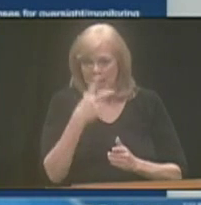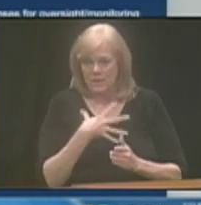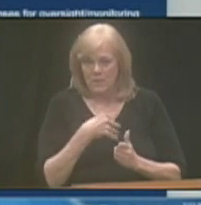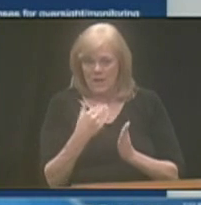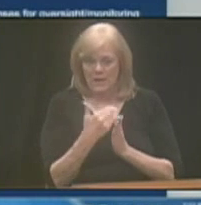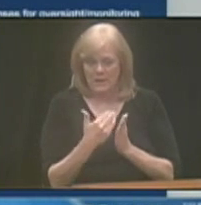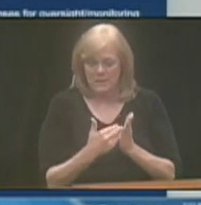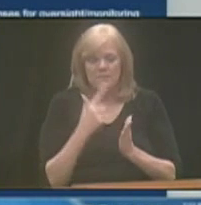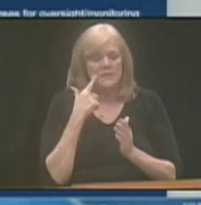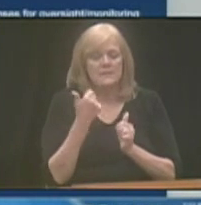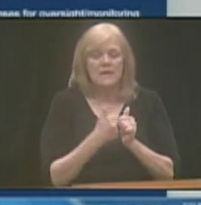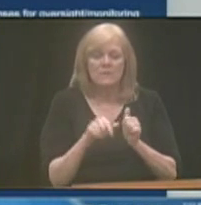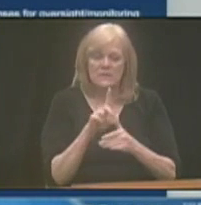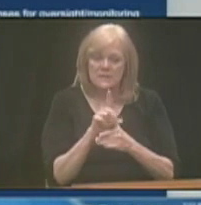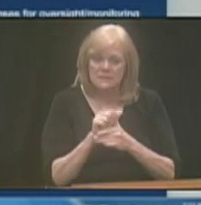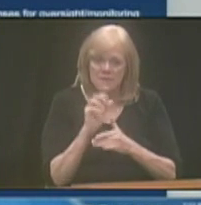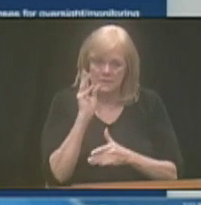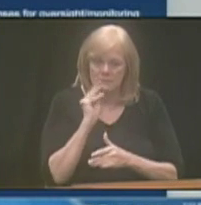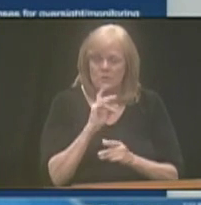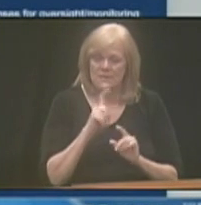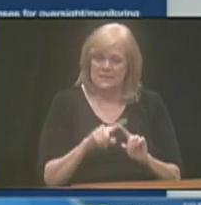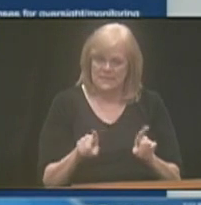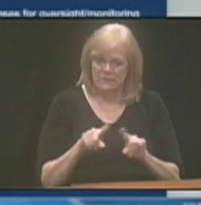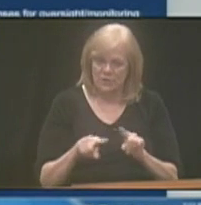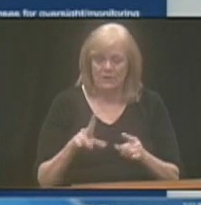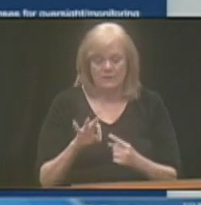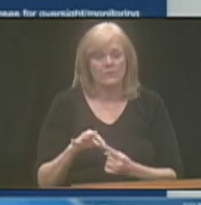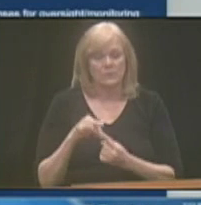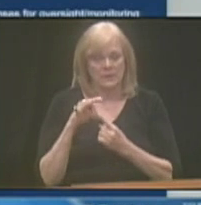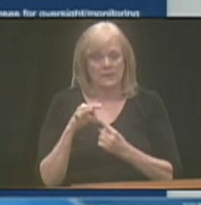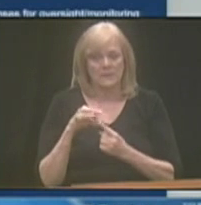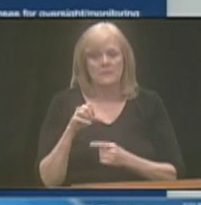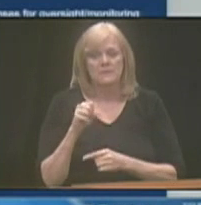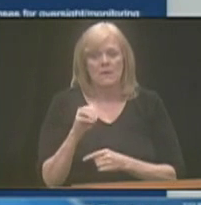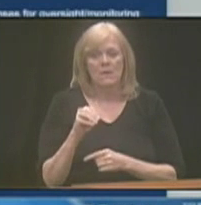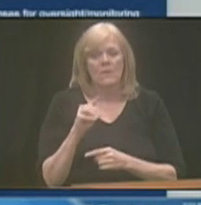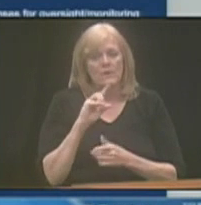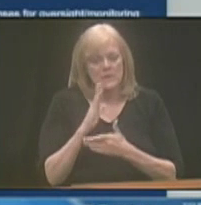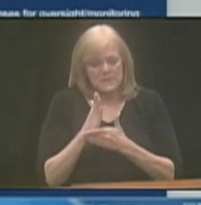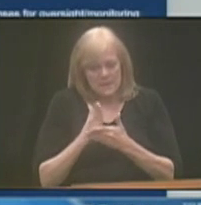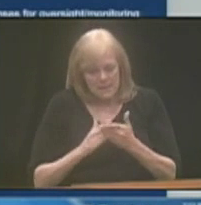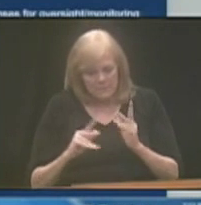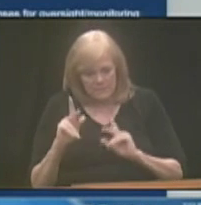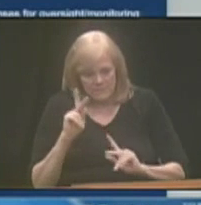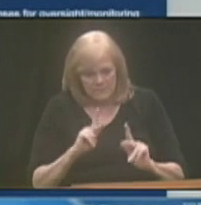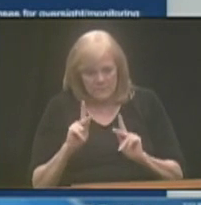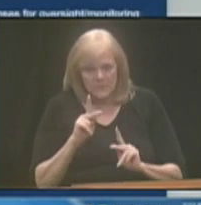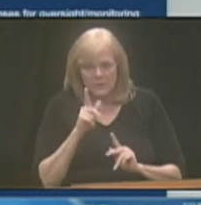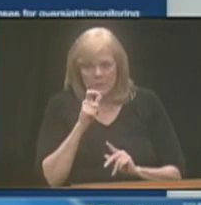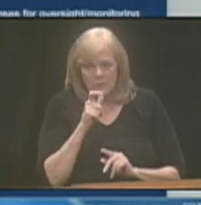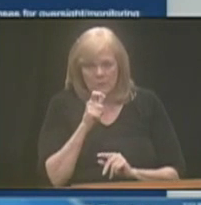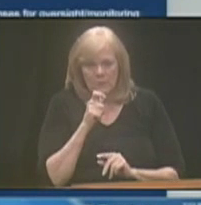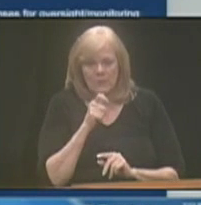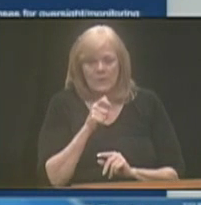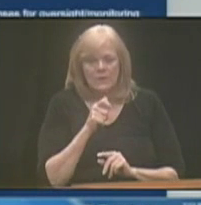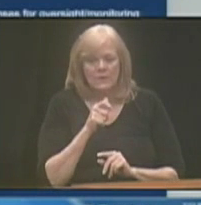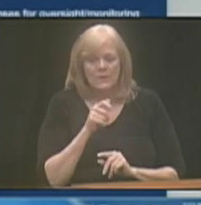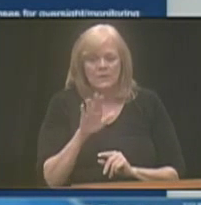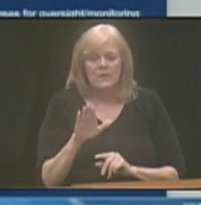white list because everyone's disability experience is different and unique. There are some individuals whose